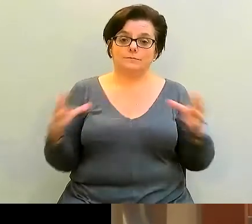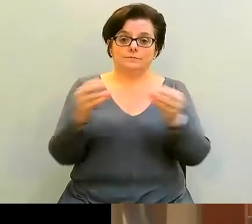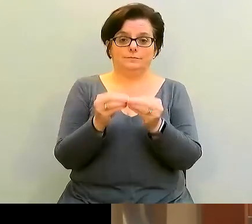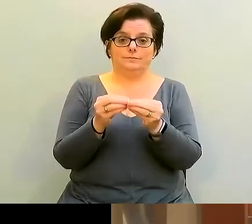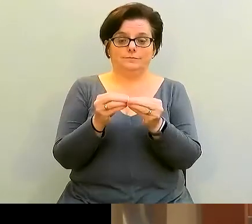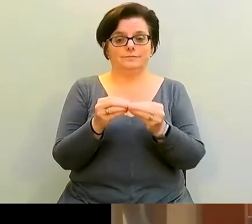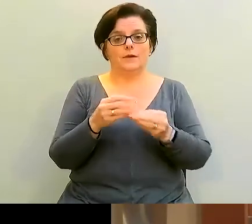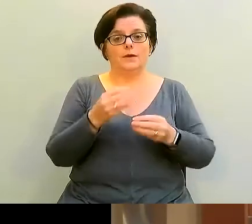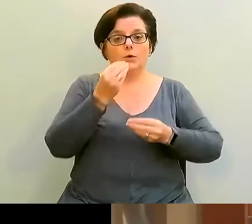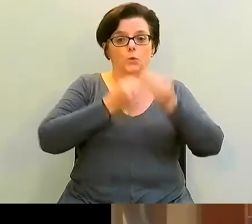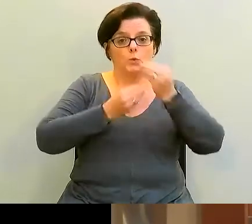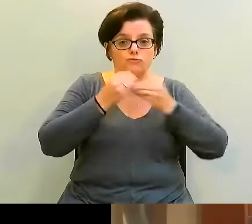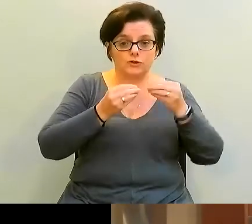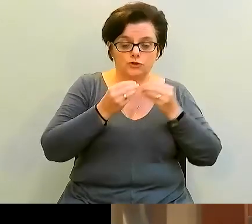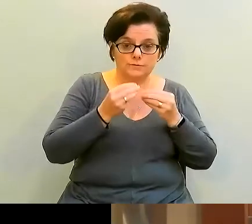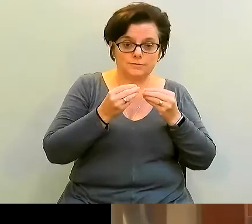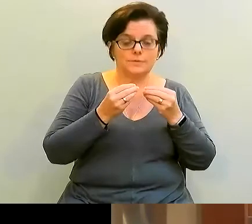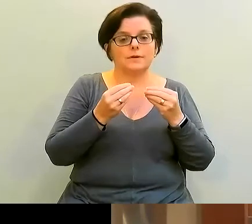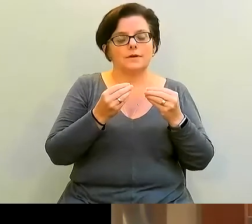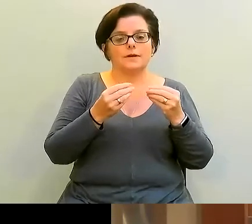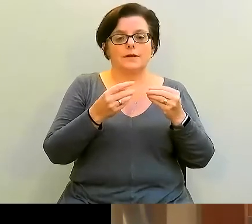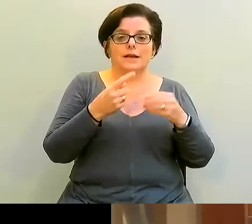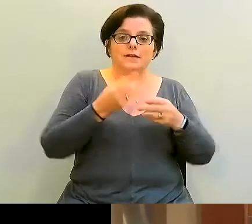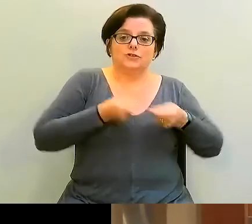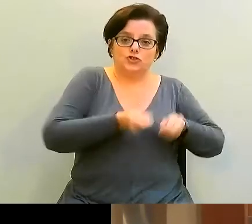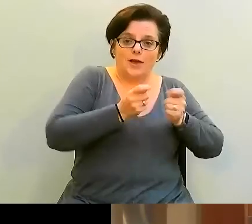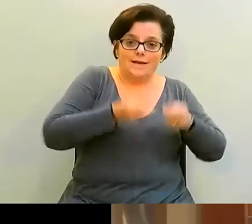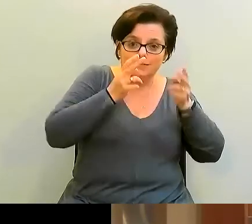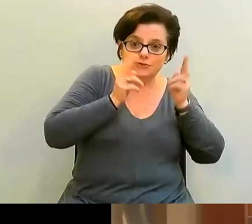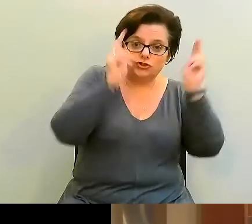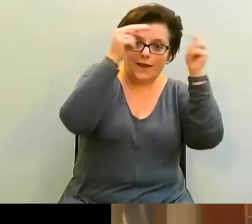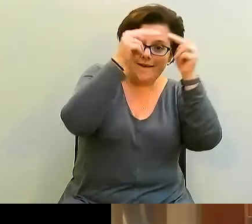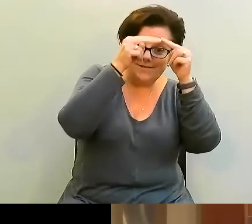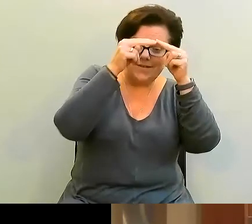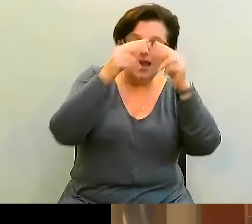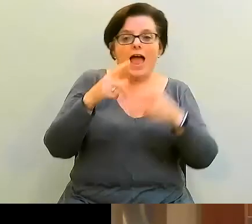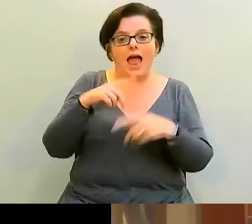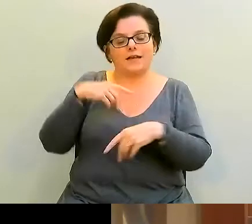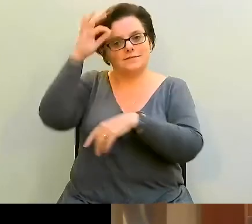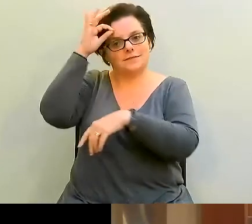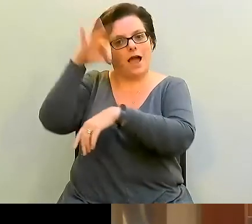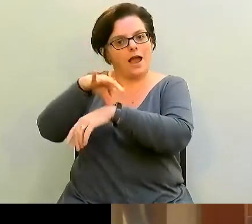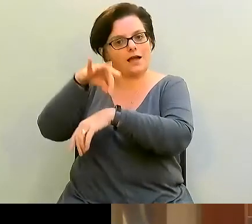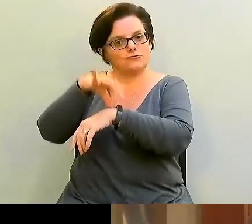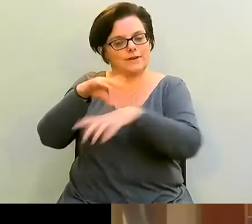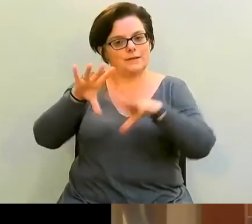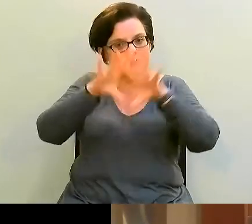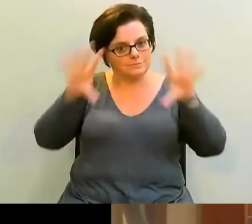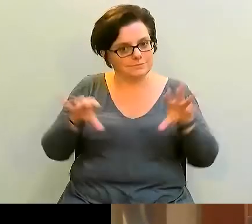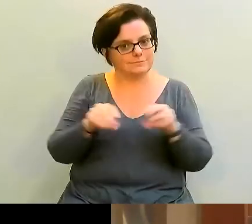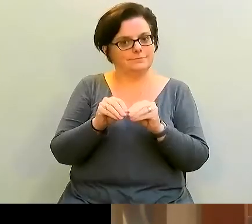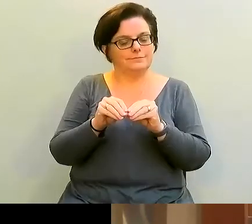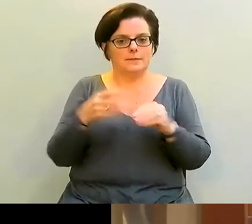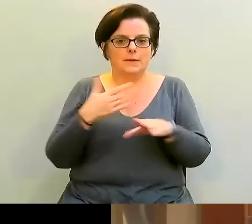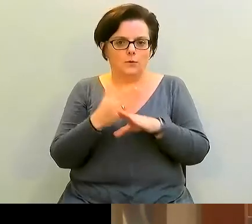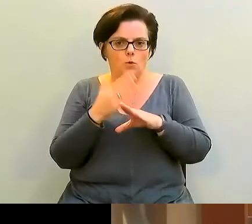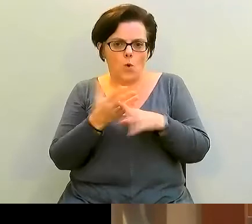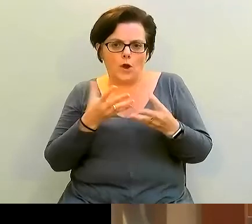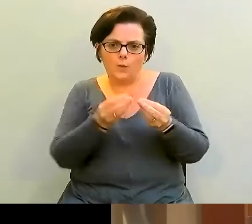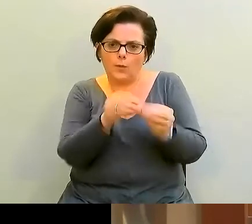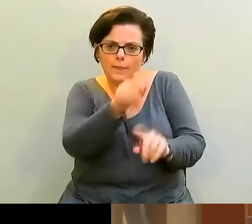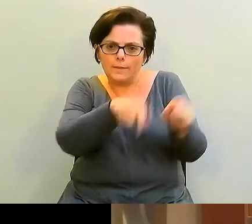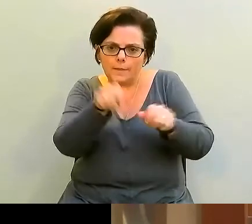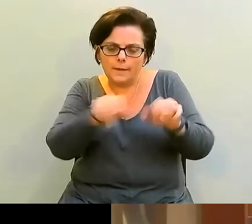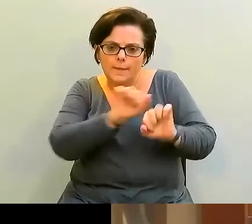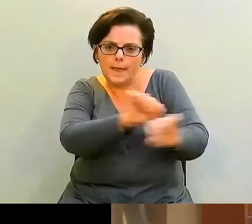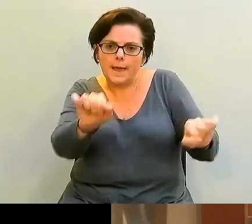and being a chef and a psychiatrist in nutritional psychiatry. So, it's working with individuals on their mental well-being,